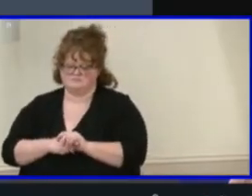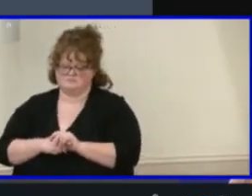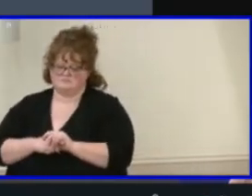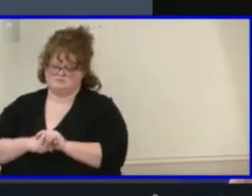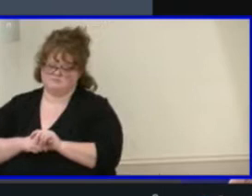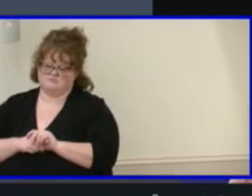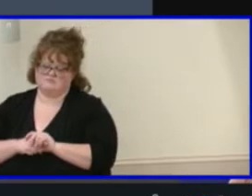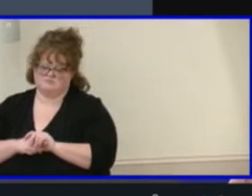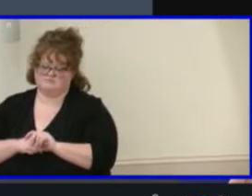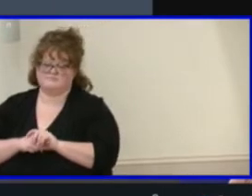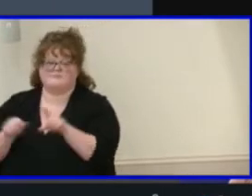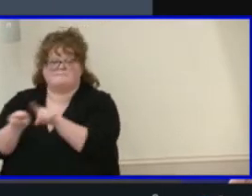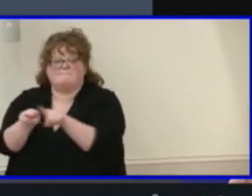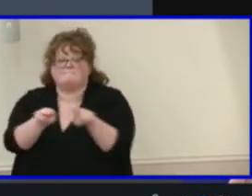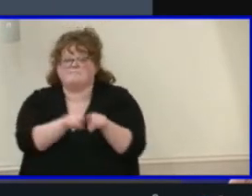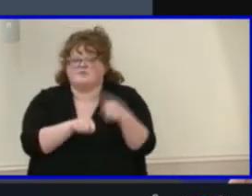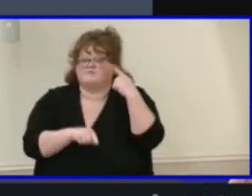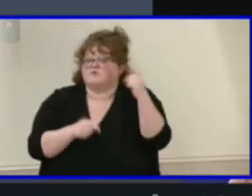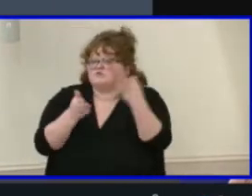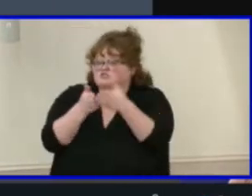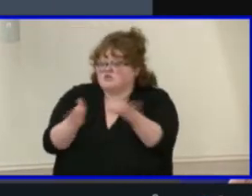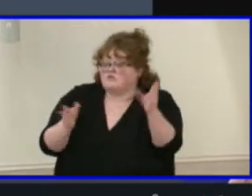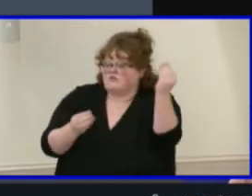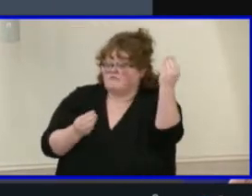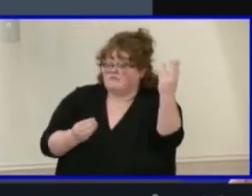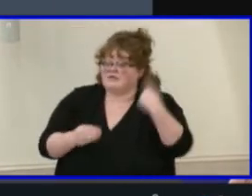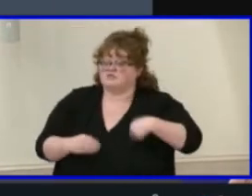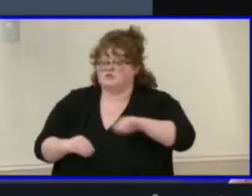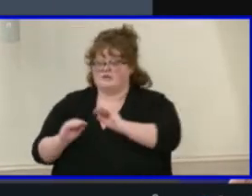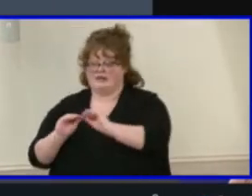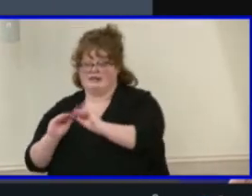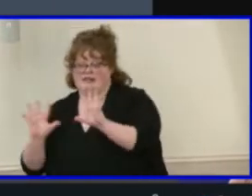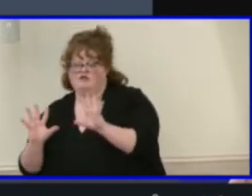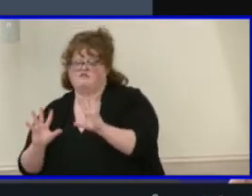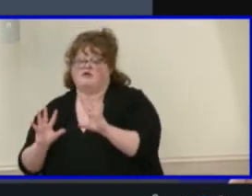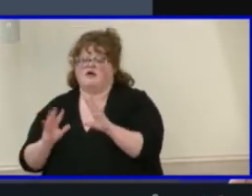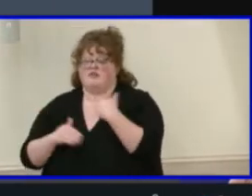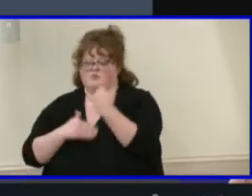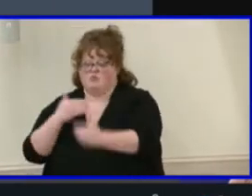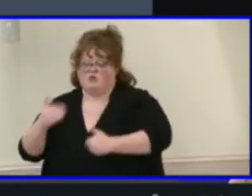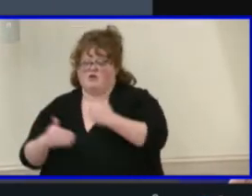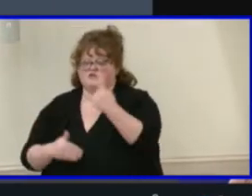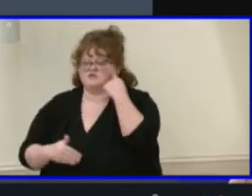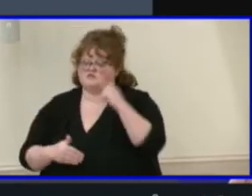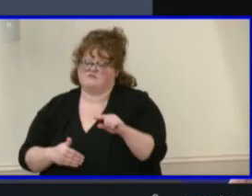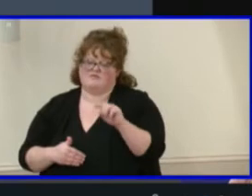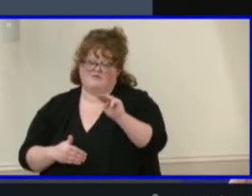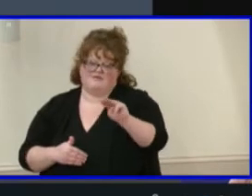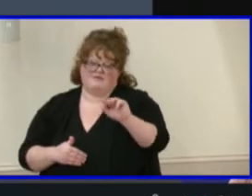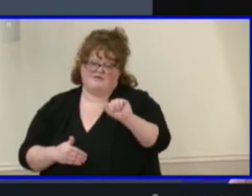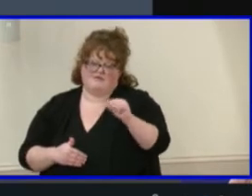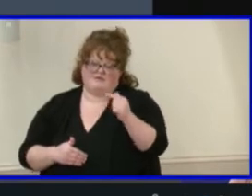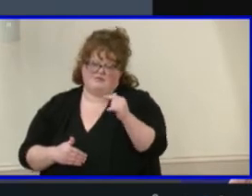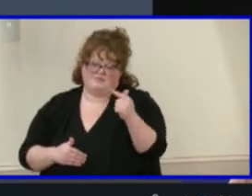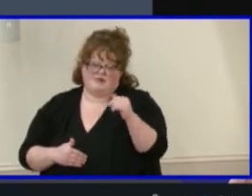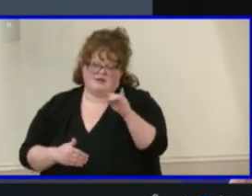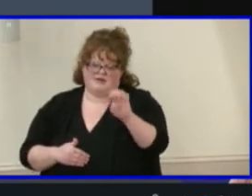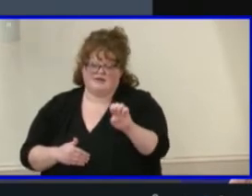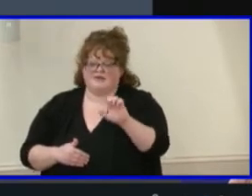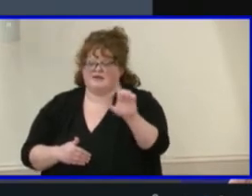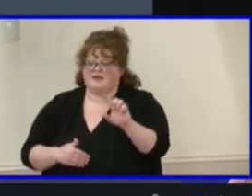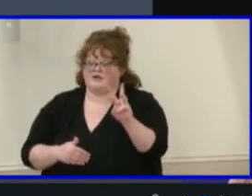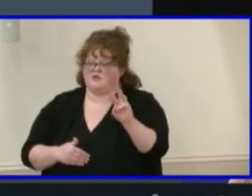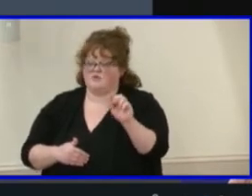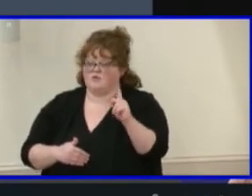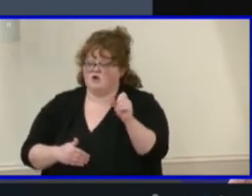Also in general information, we clarified the ranking process of the Maggie L. Walker Governor's School, revised the description of